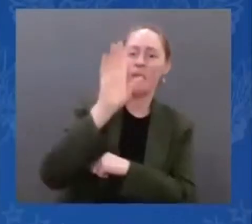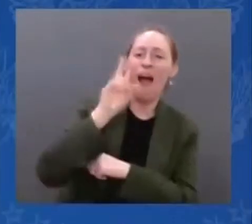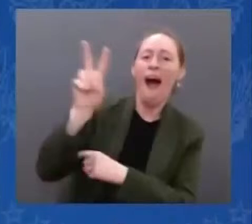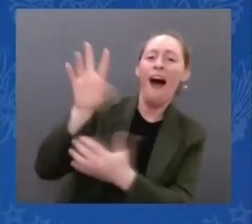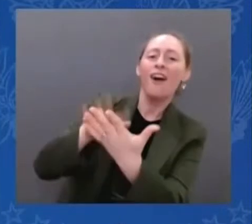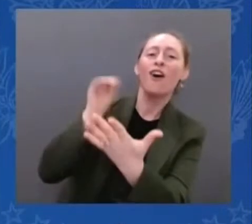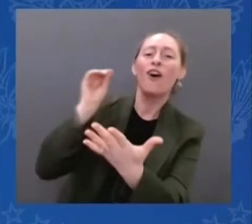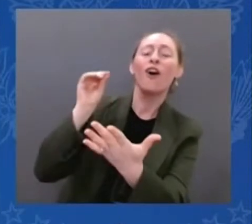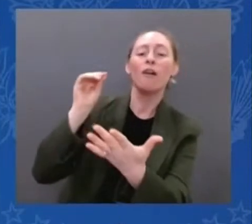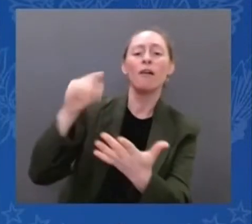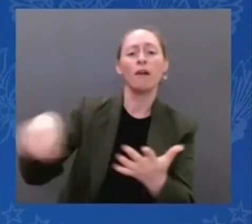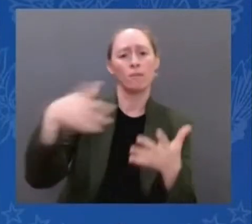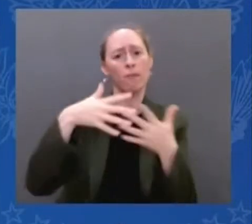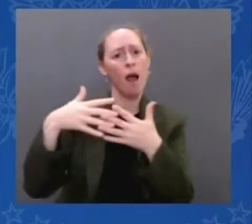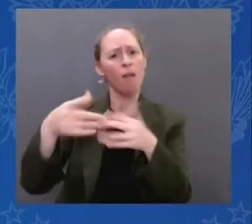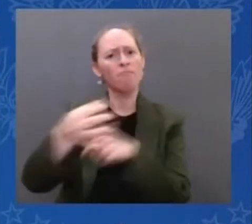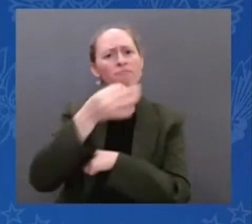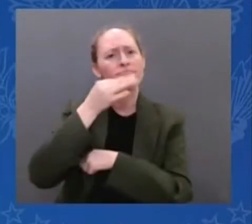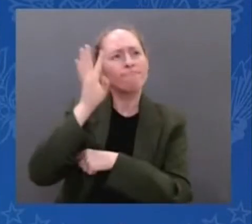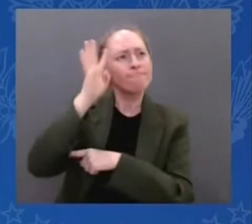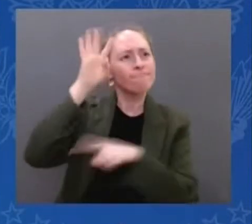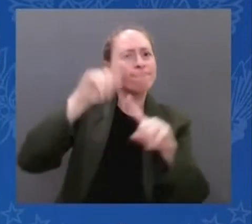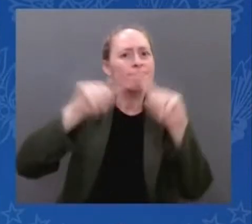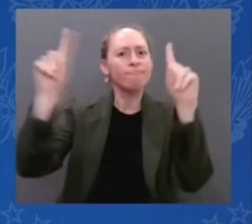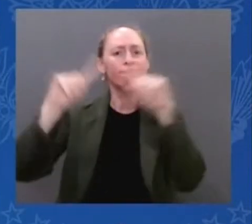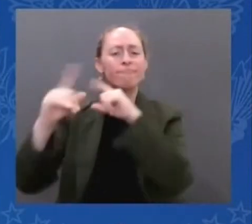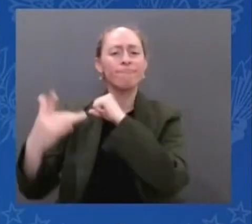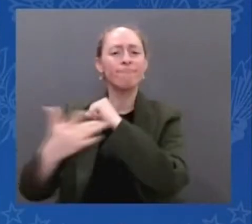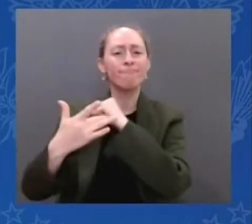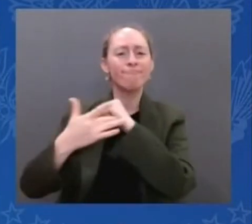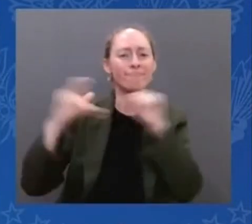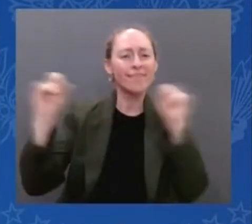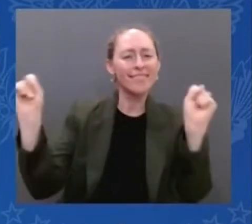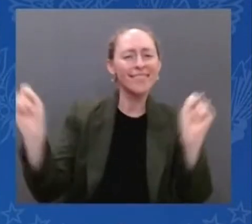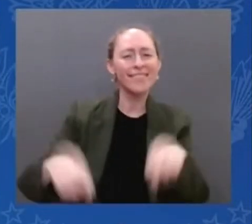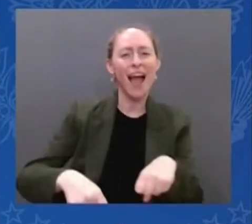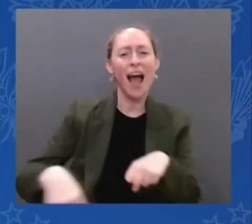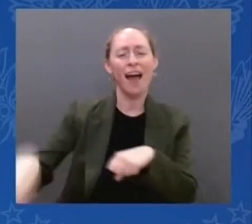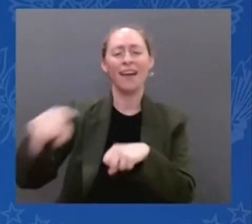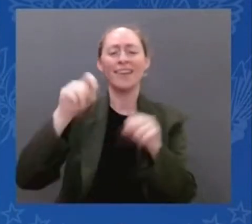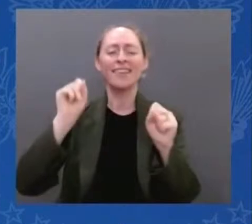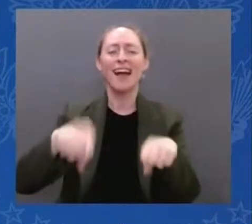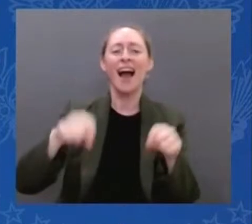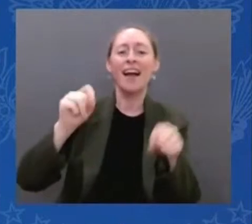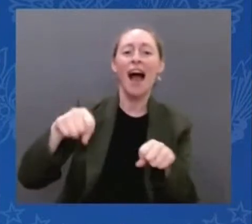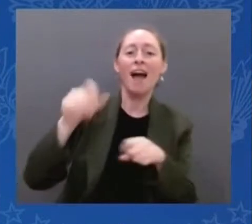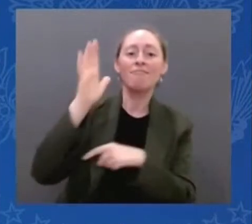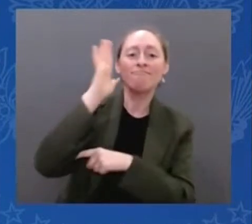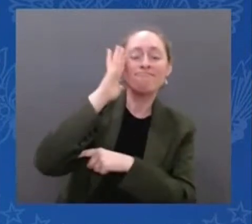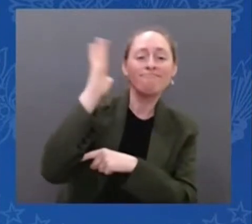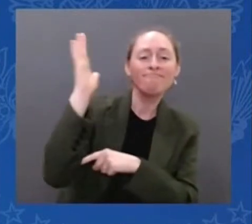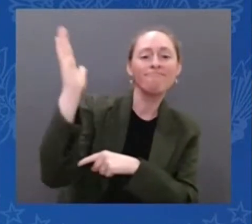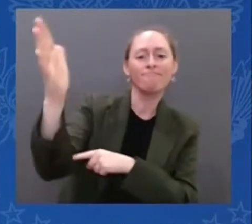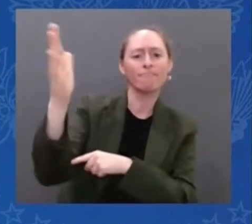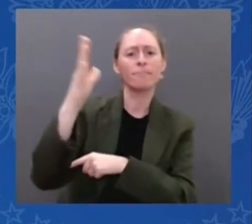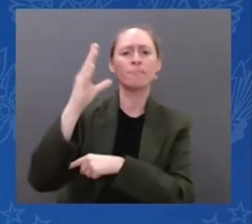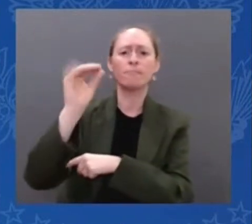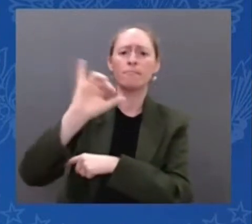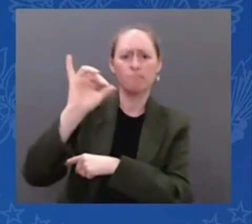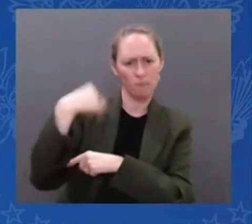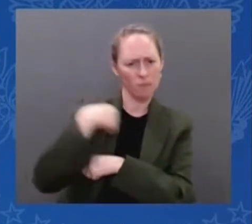and will undoubtedly inspire generations to look to the heavens with excitement